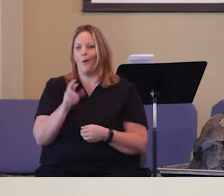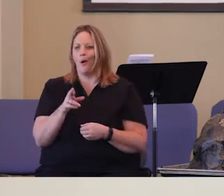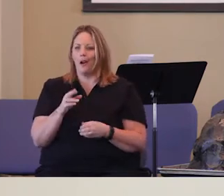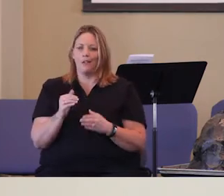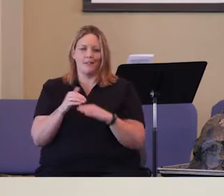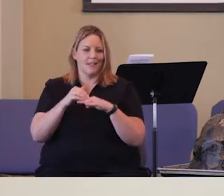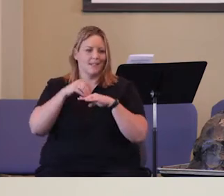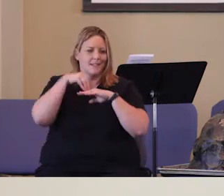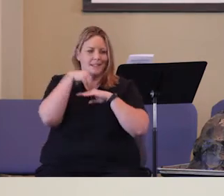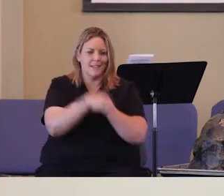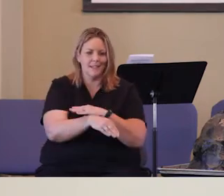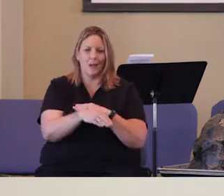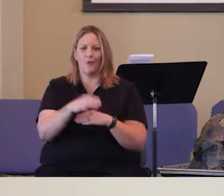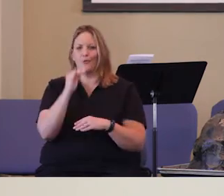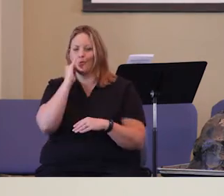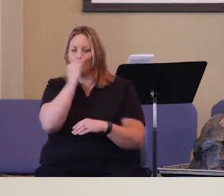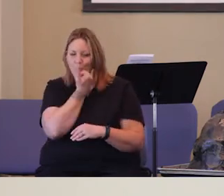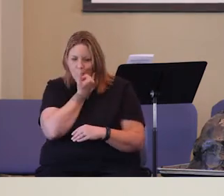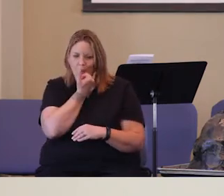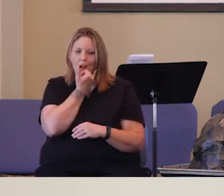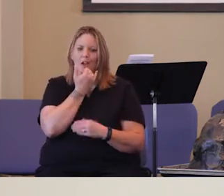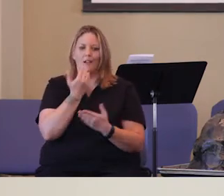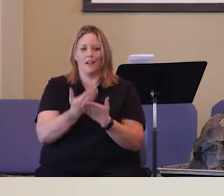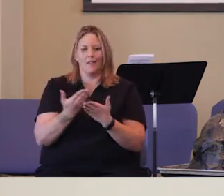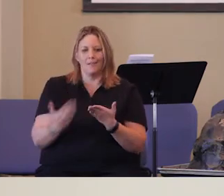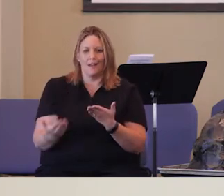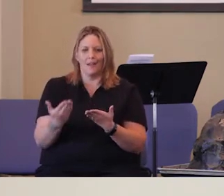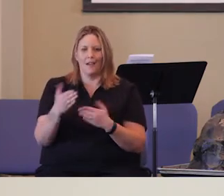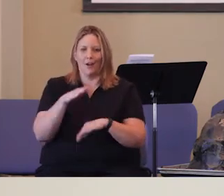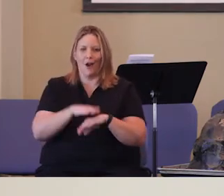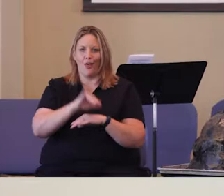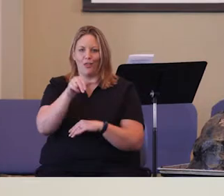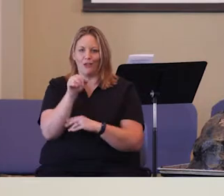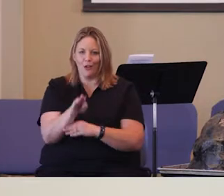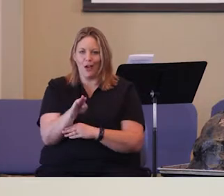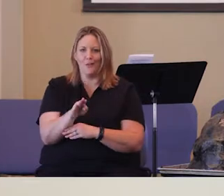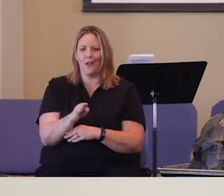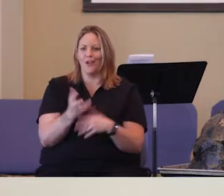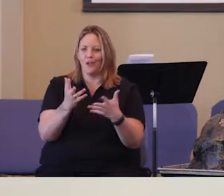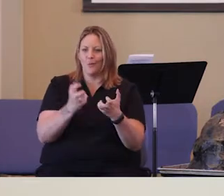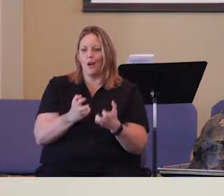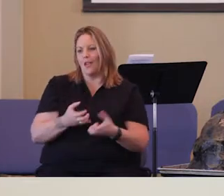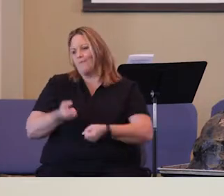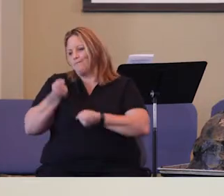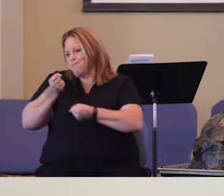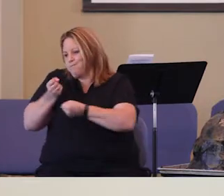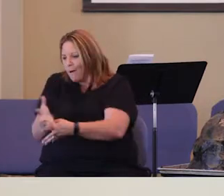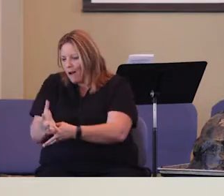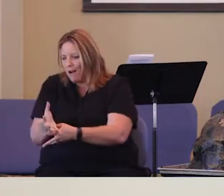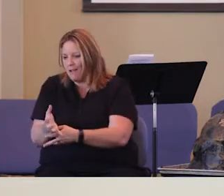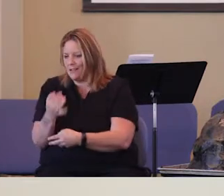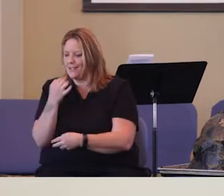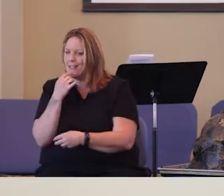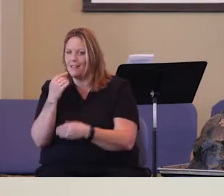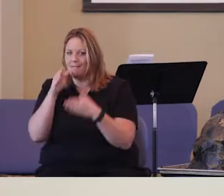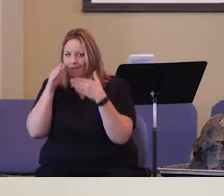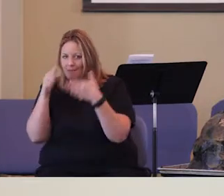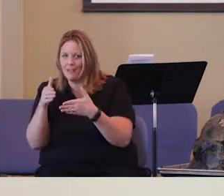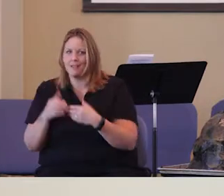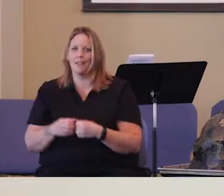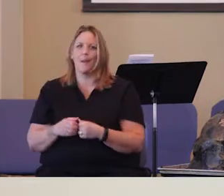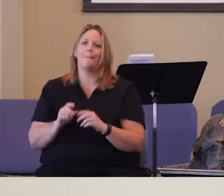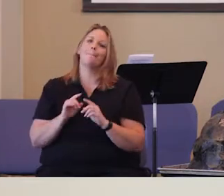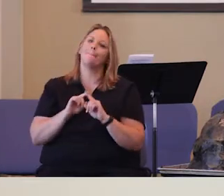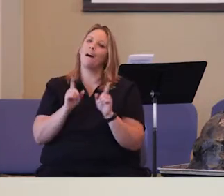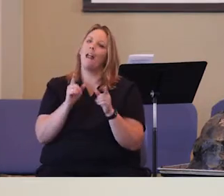the wrong product on the job every single time and you just want to give them a piece of your mind and say, listen, how does